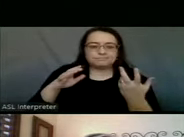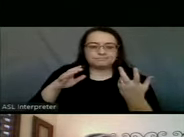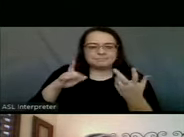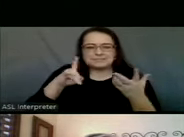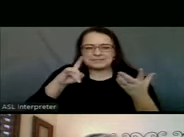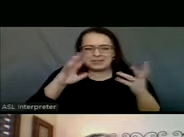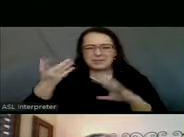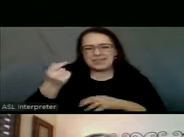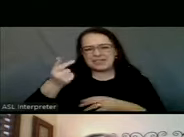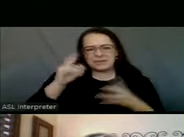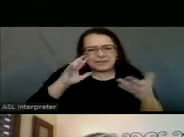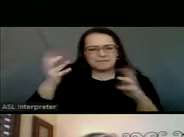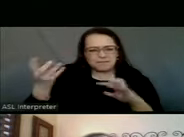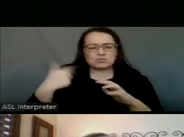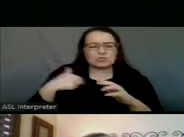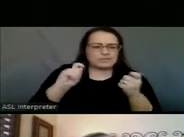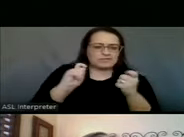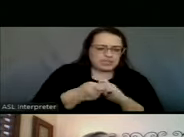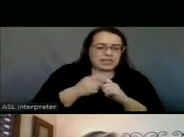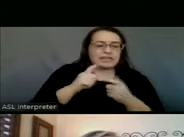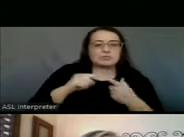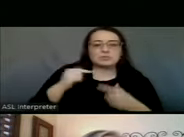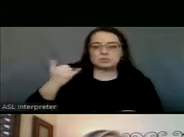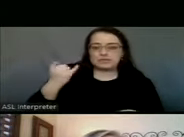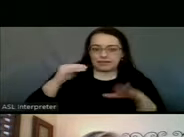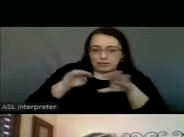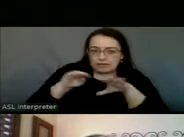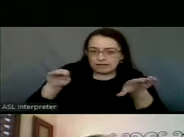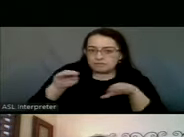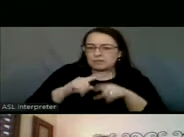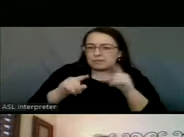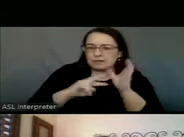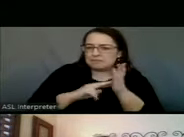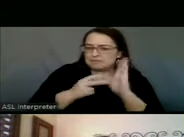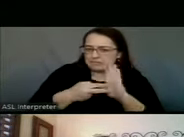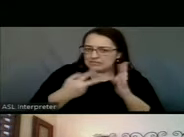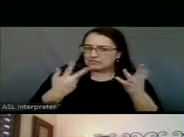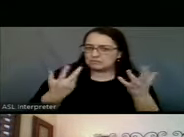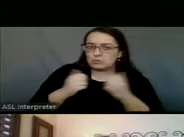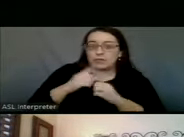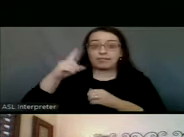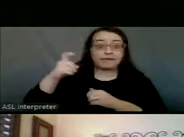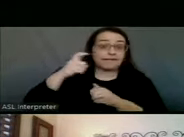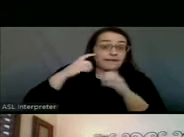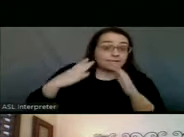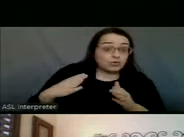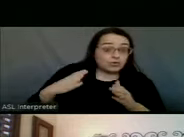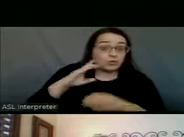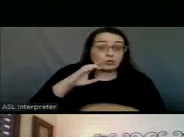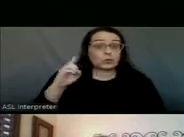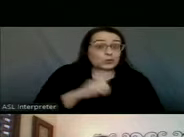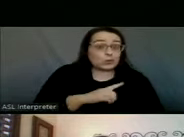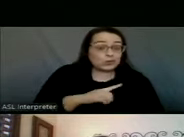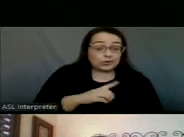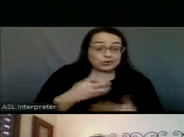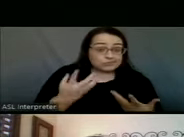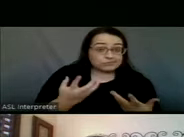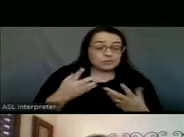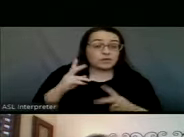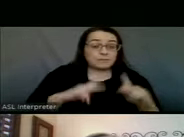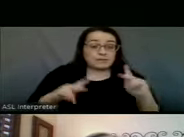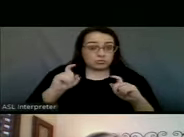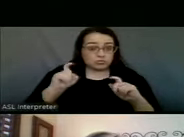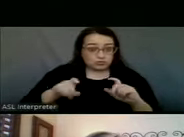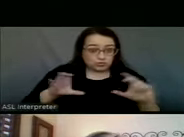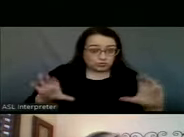confusing. We've changed back to yellow, but where does that leave us under the governor's orders? And what should citizens be